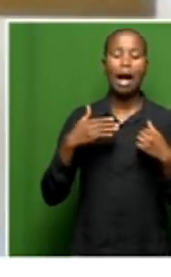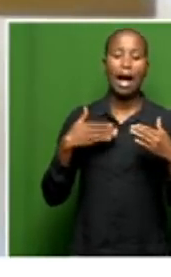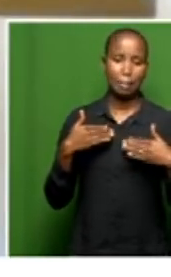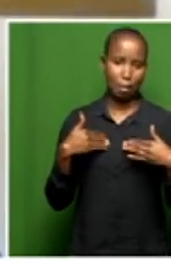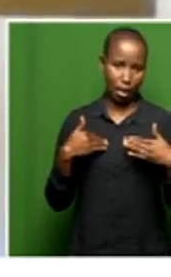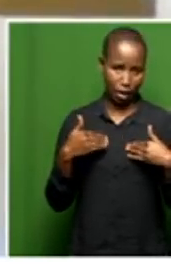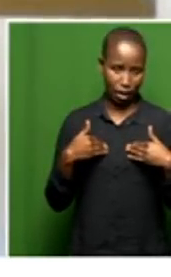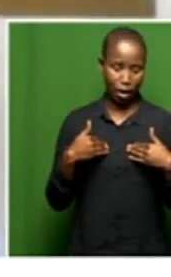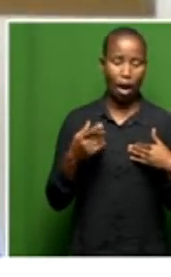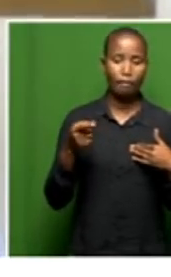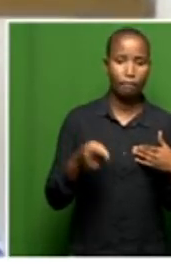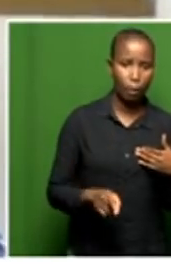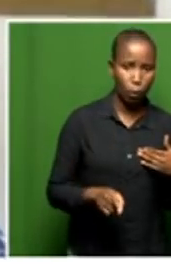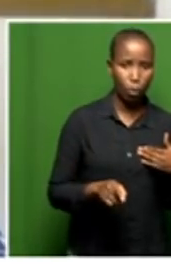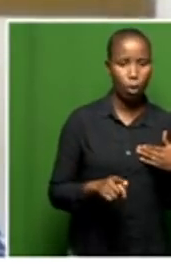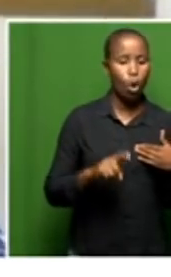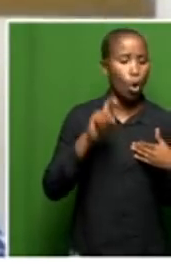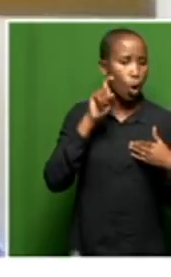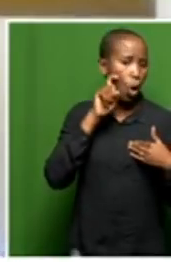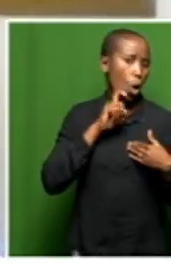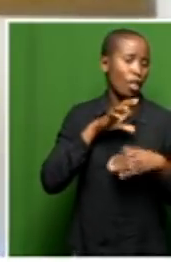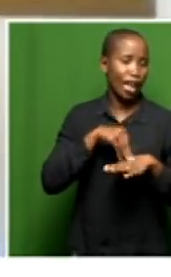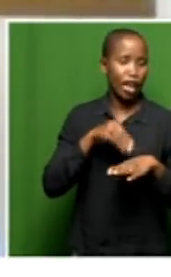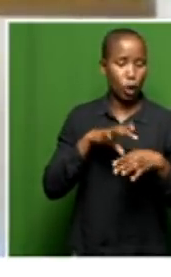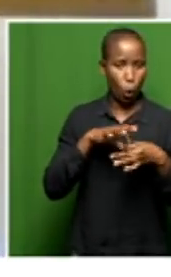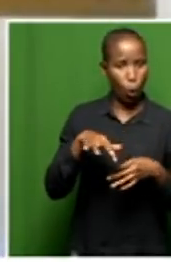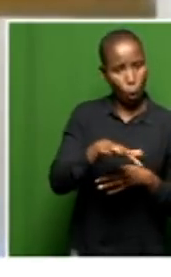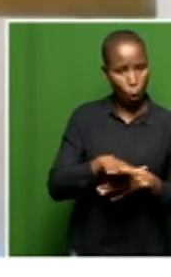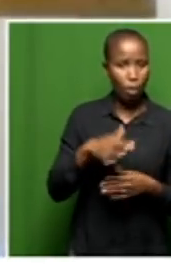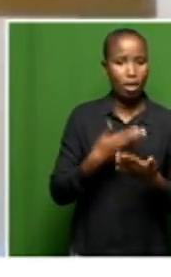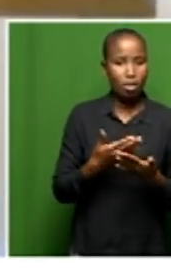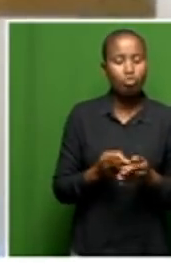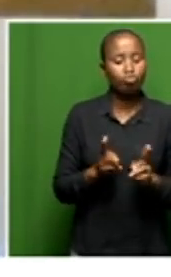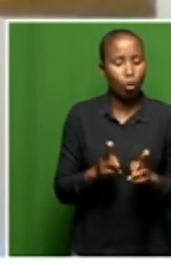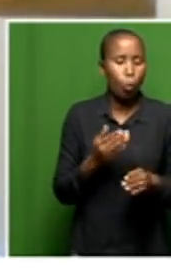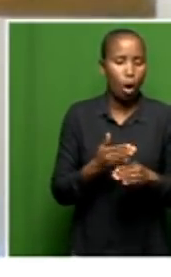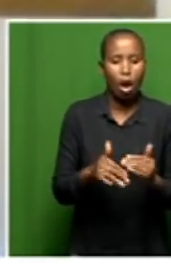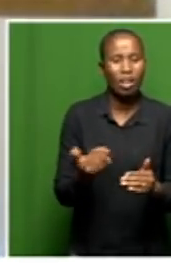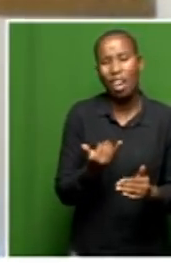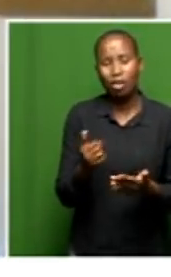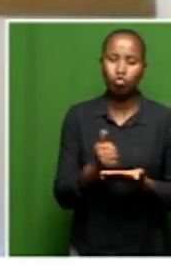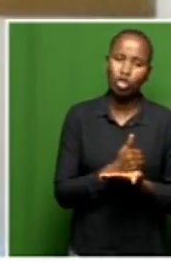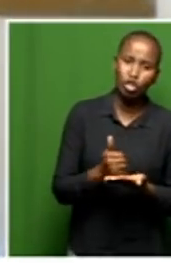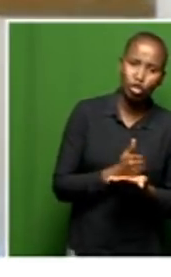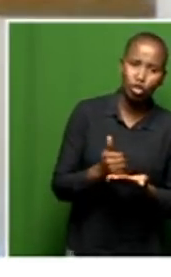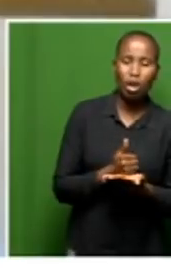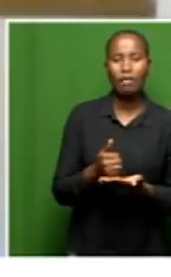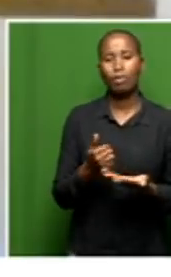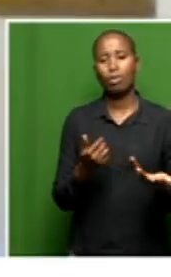old age home up and running. That's basic documentation, you know, like registering for SARS,